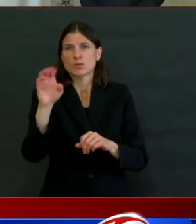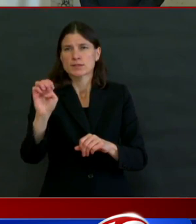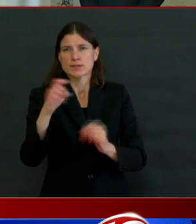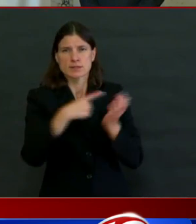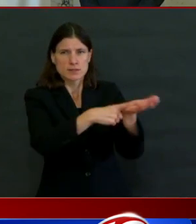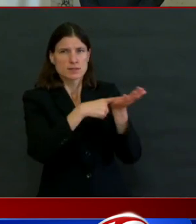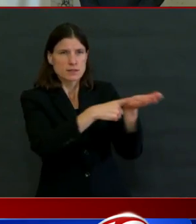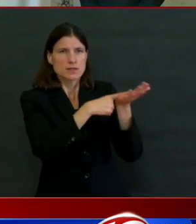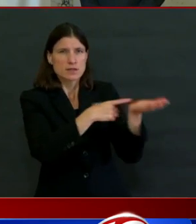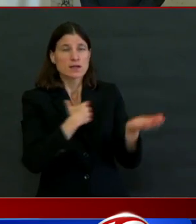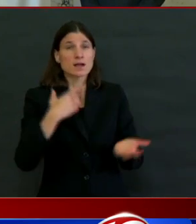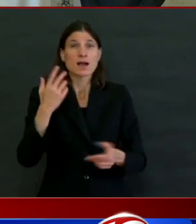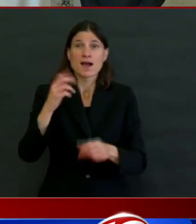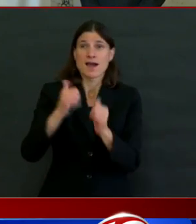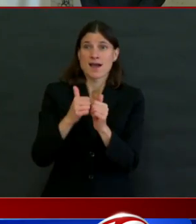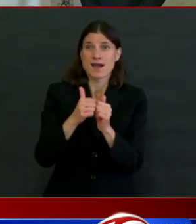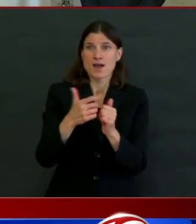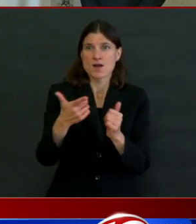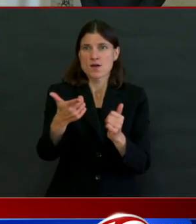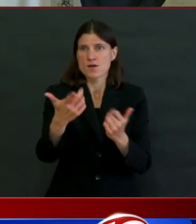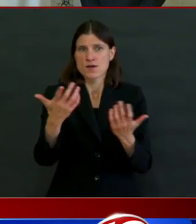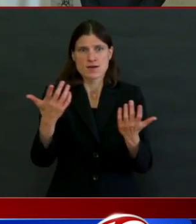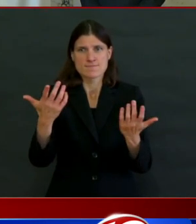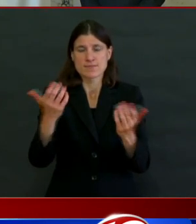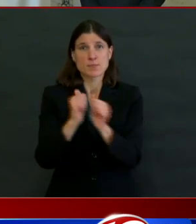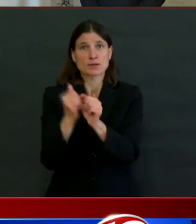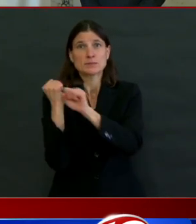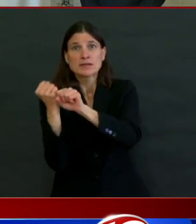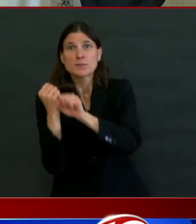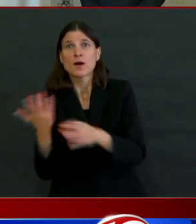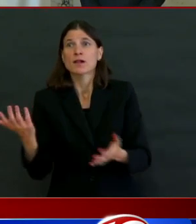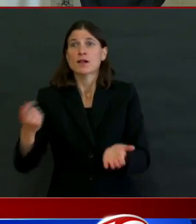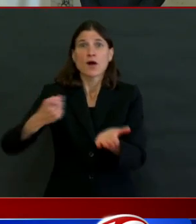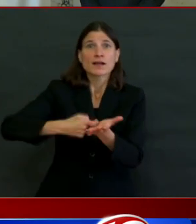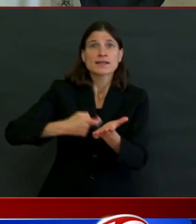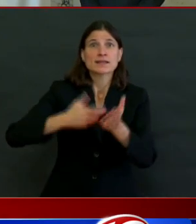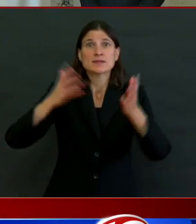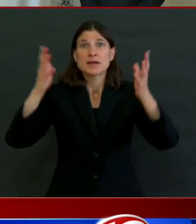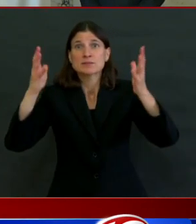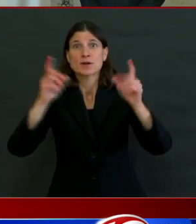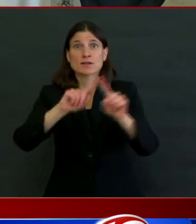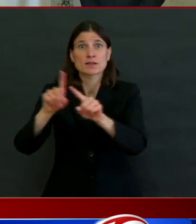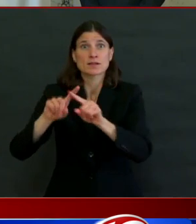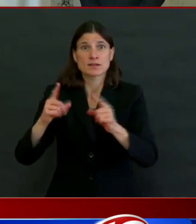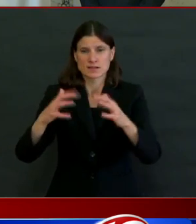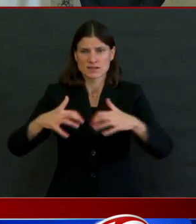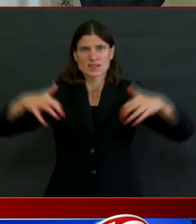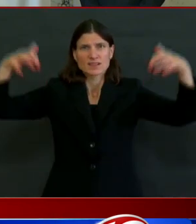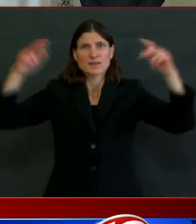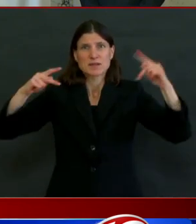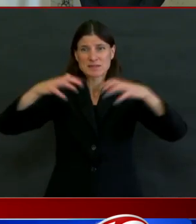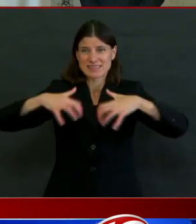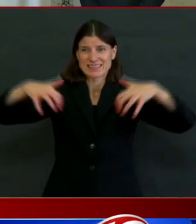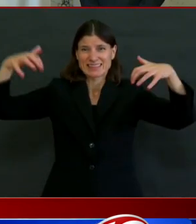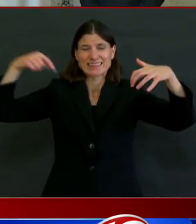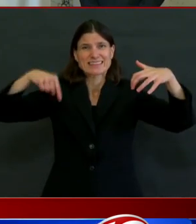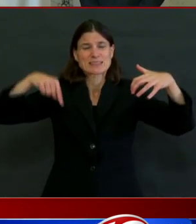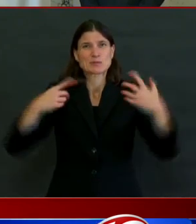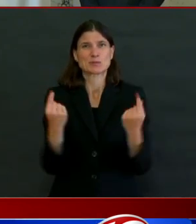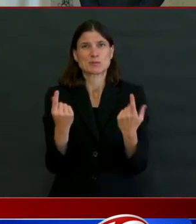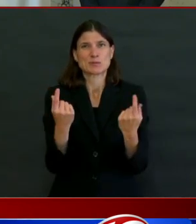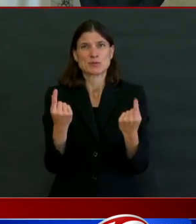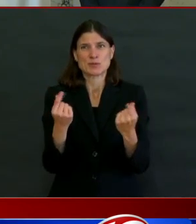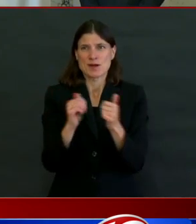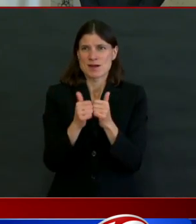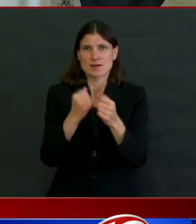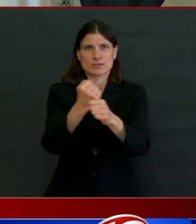activities that involve crowds for the foreseeable future. But we owe you better guidance than that, and we will get something out